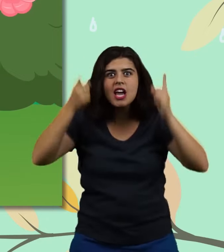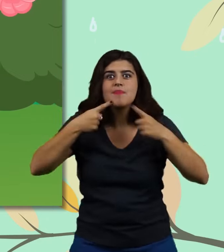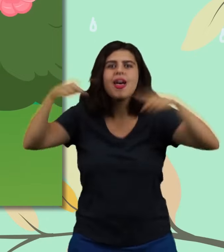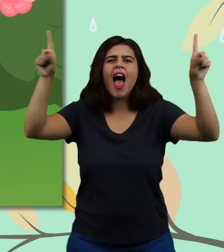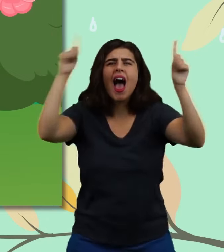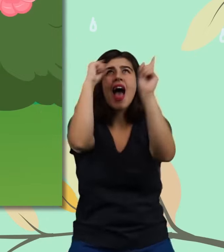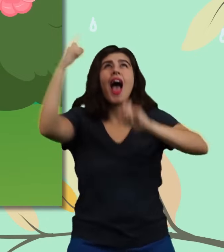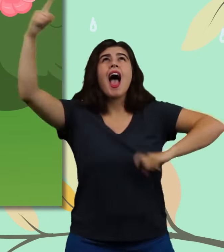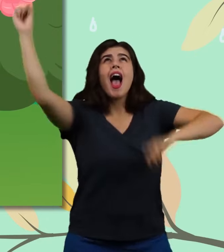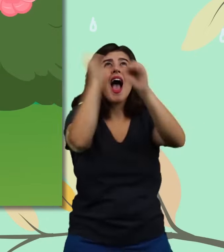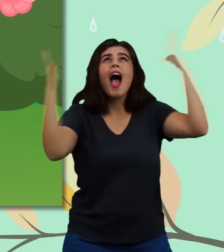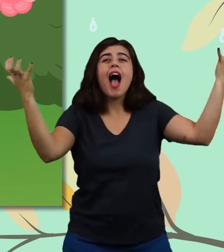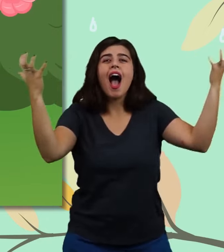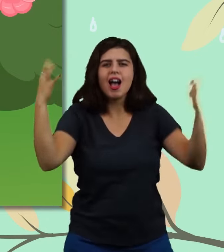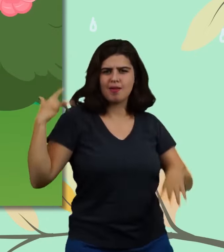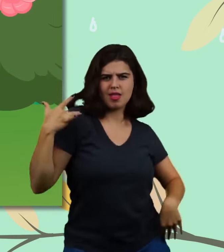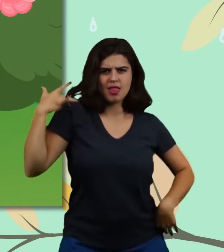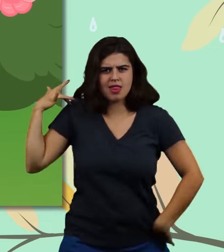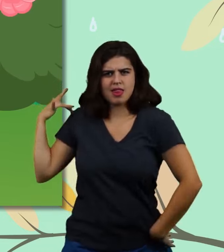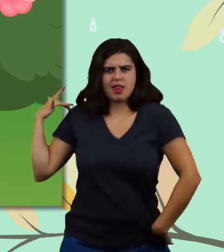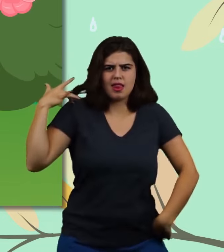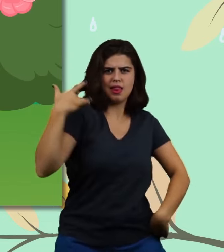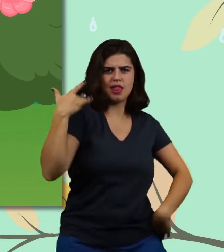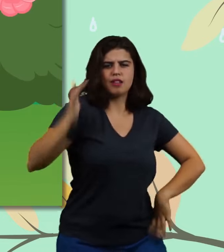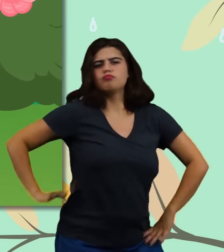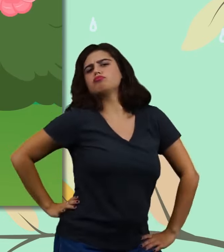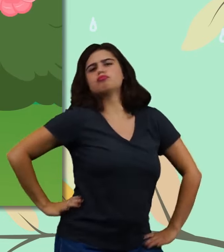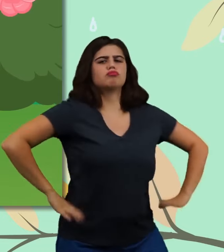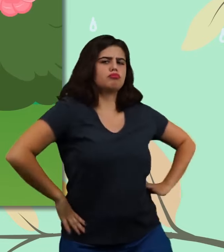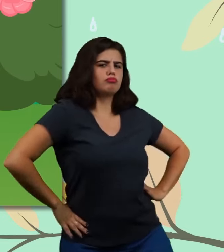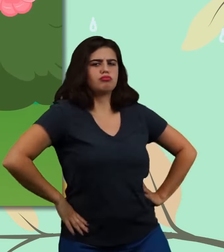finally going to fulfill your dream of being a model pose for us